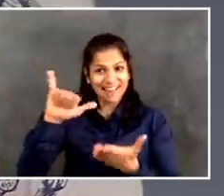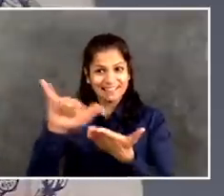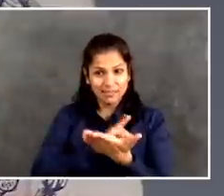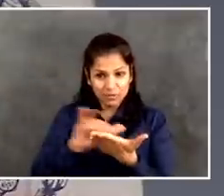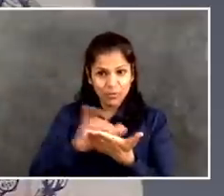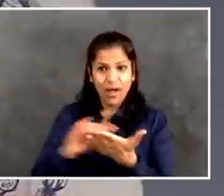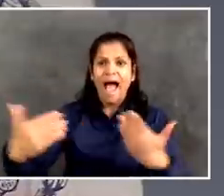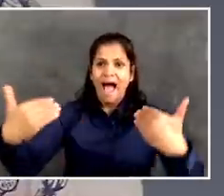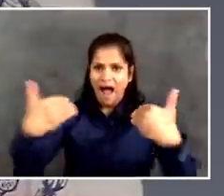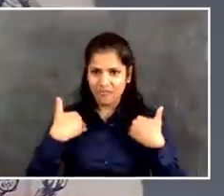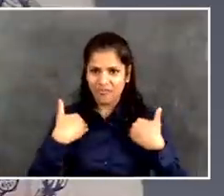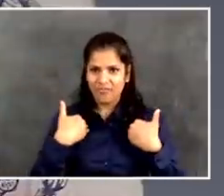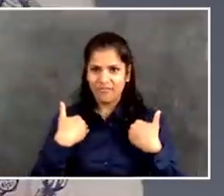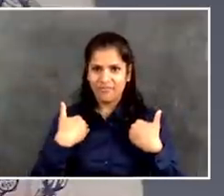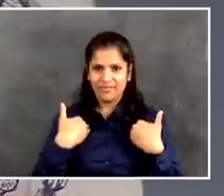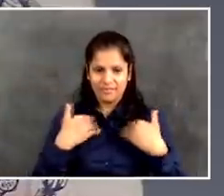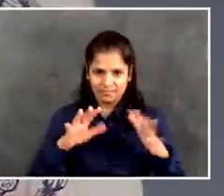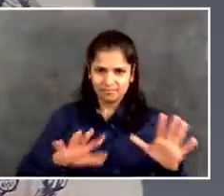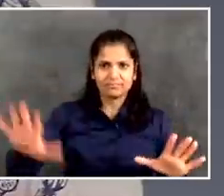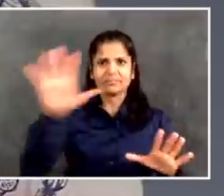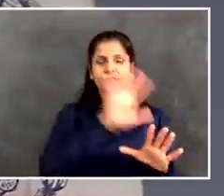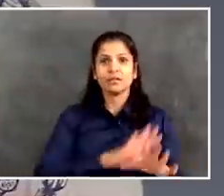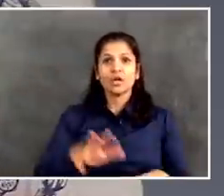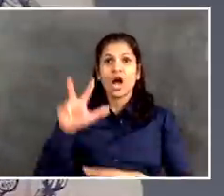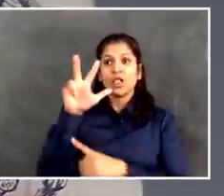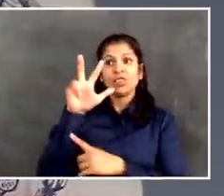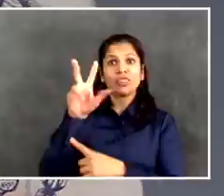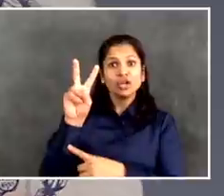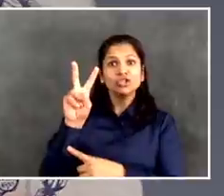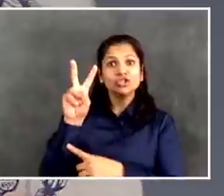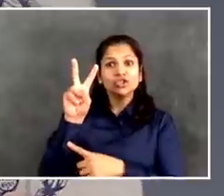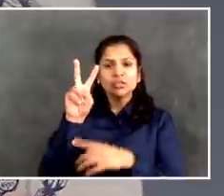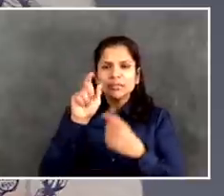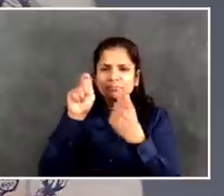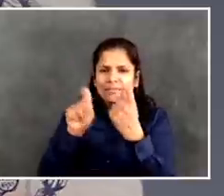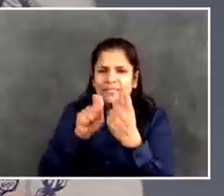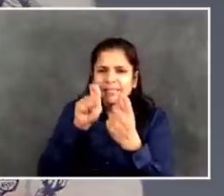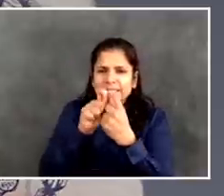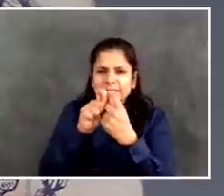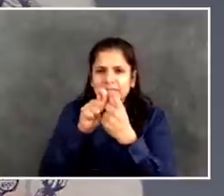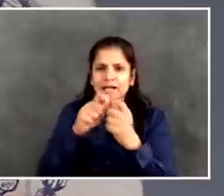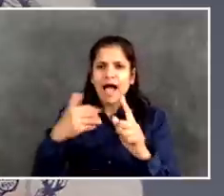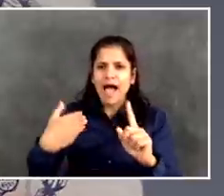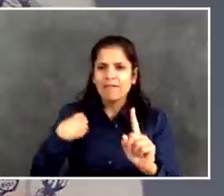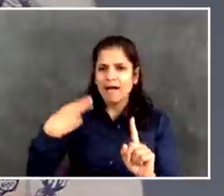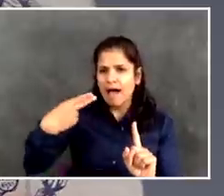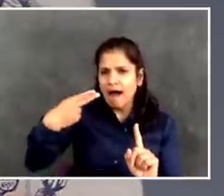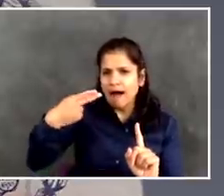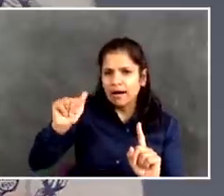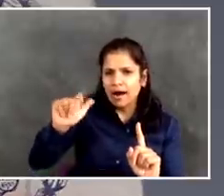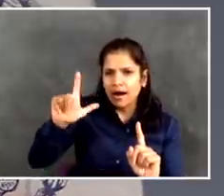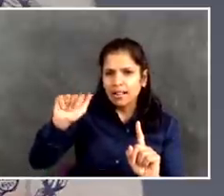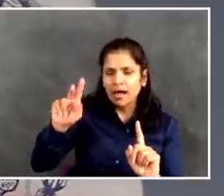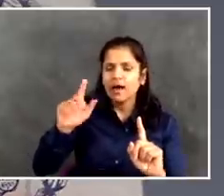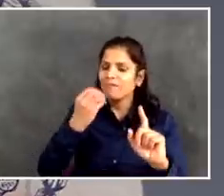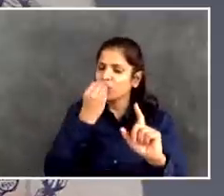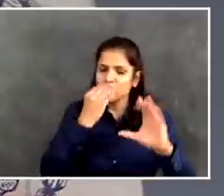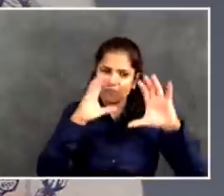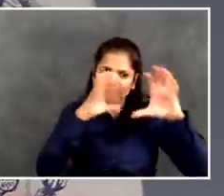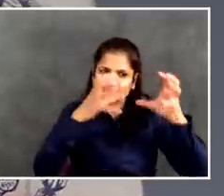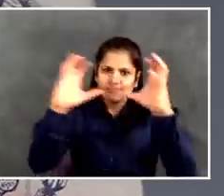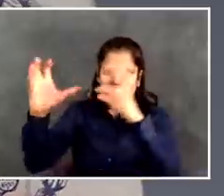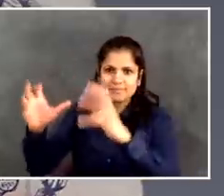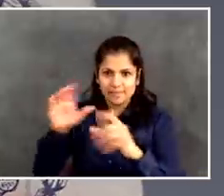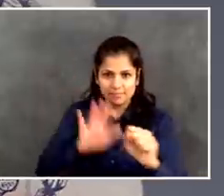devices, so the latest, and I checked in with the DOE a day or two ago, is they're on